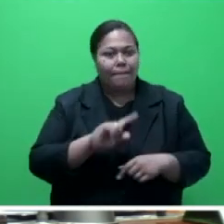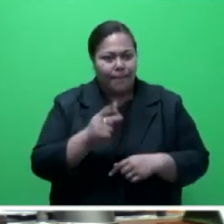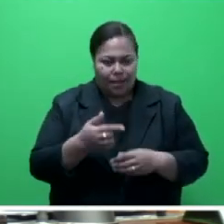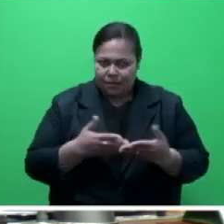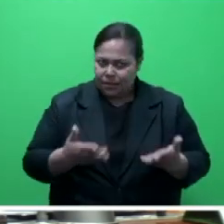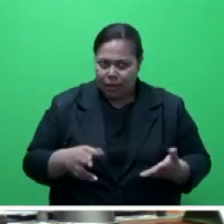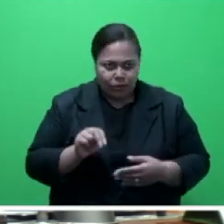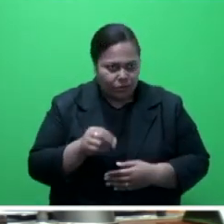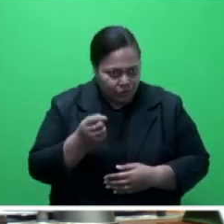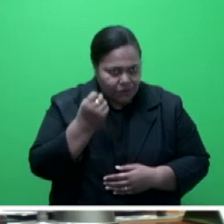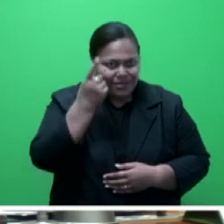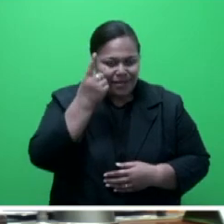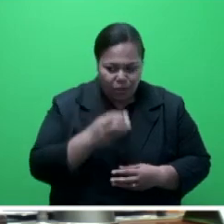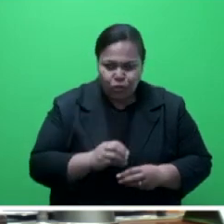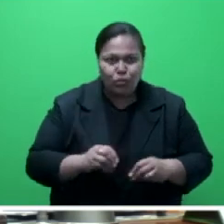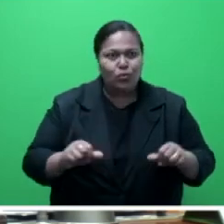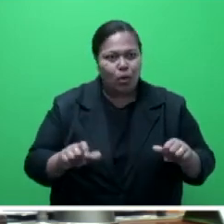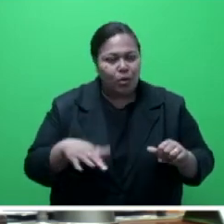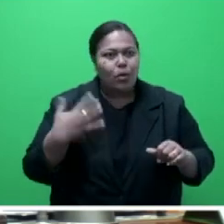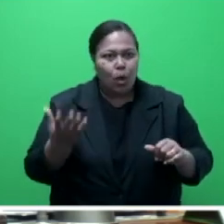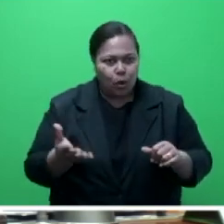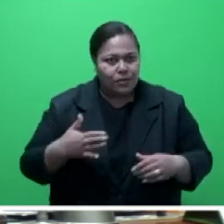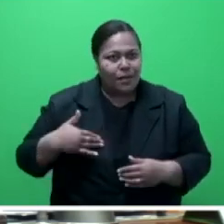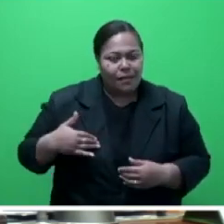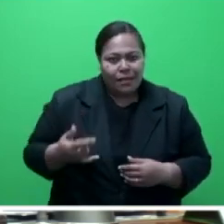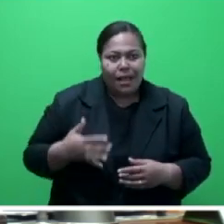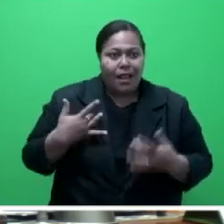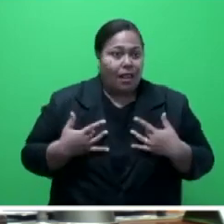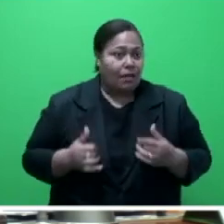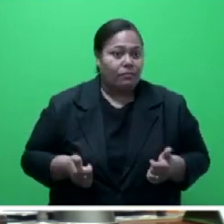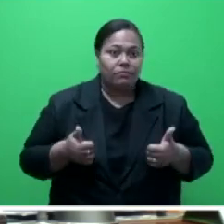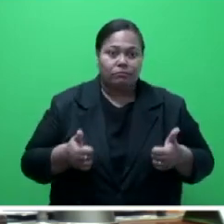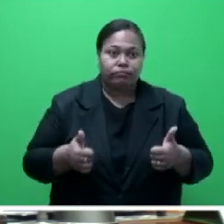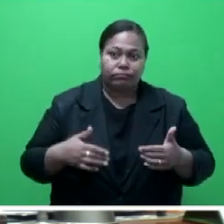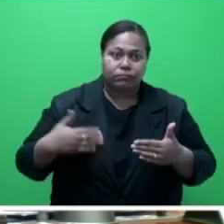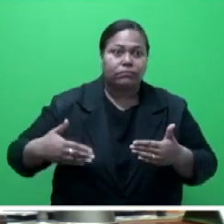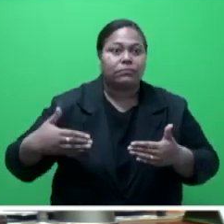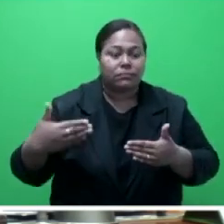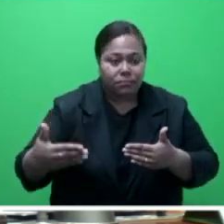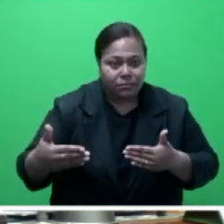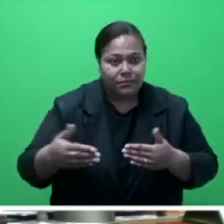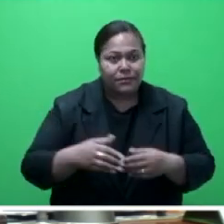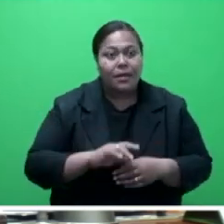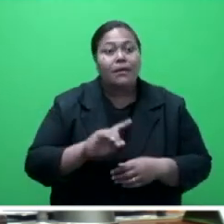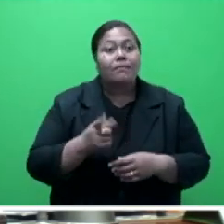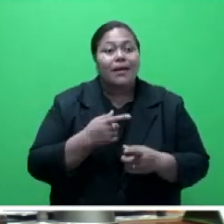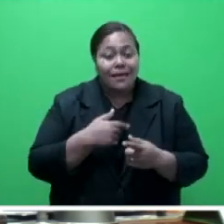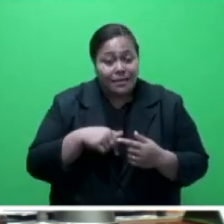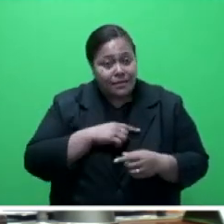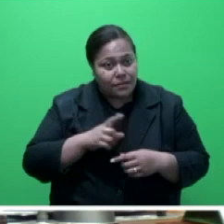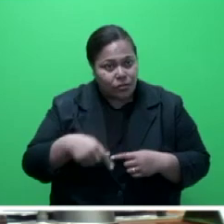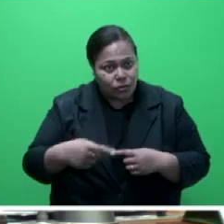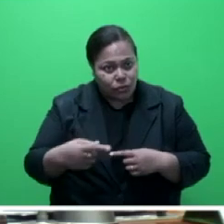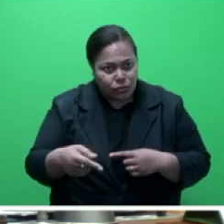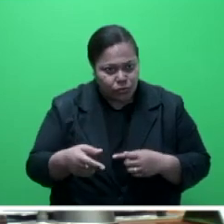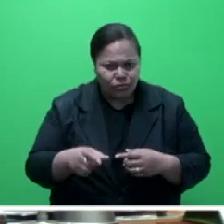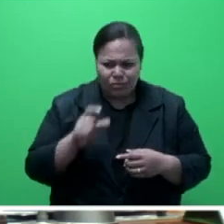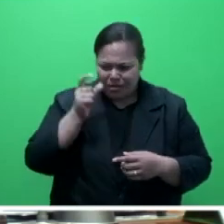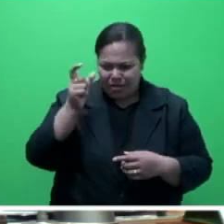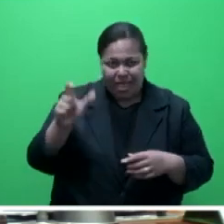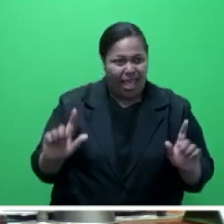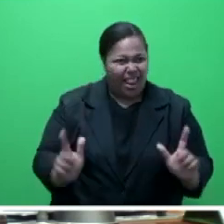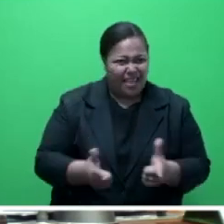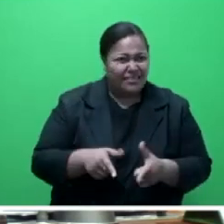that soil will stay fertile and that life will all be well. All this, even as we continue to carelessly extract, emit,